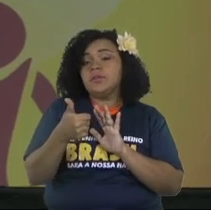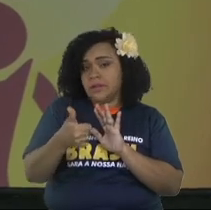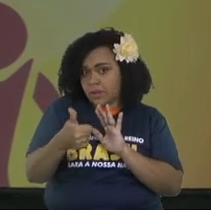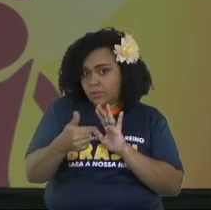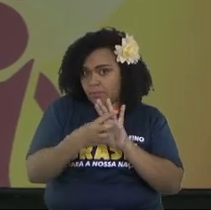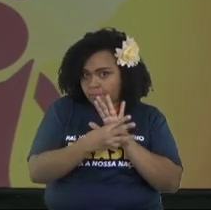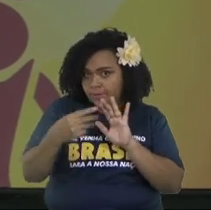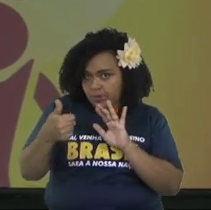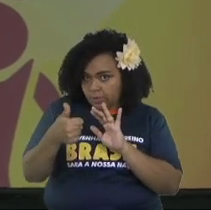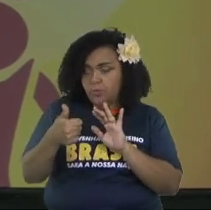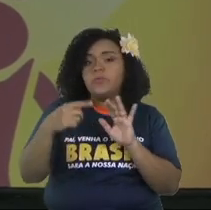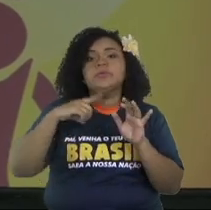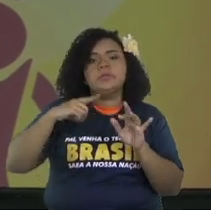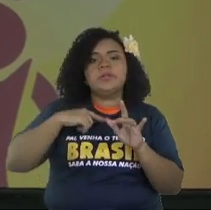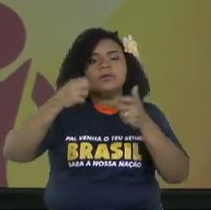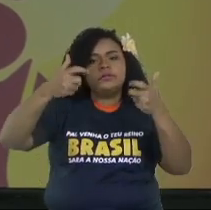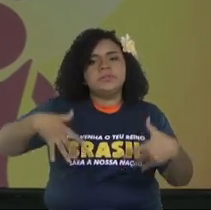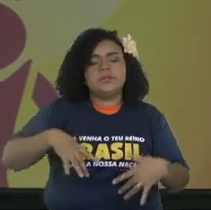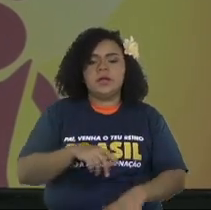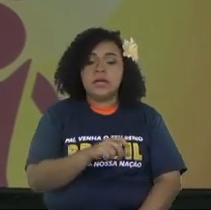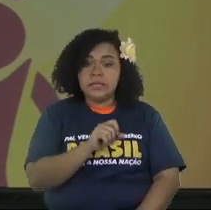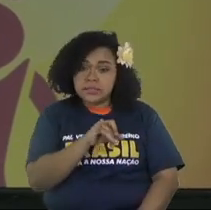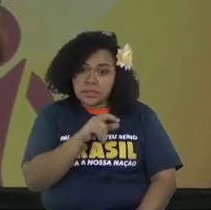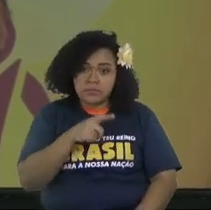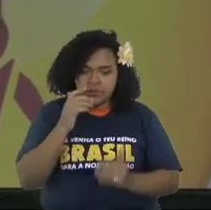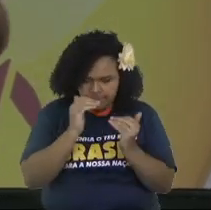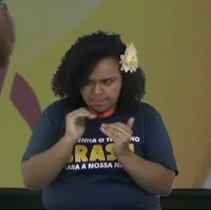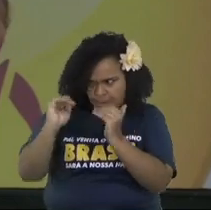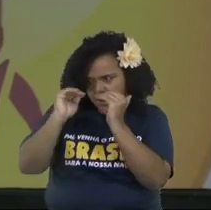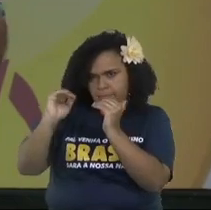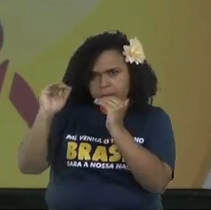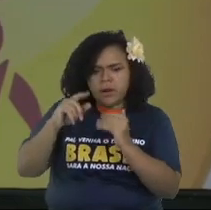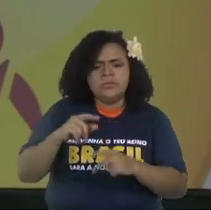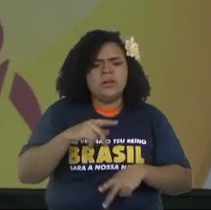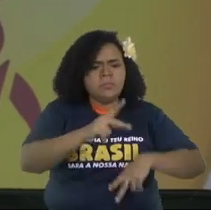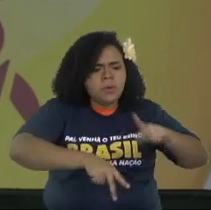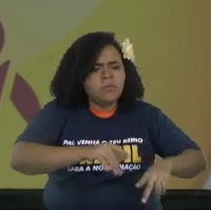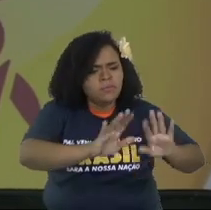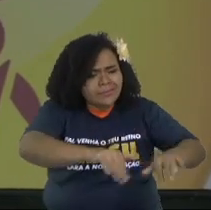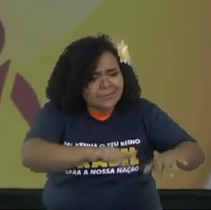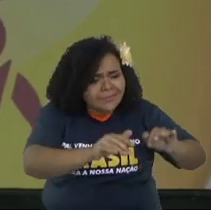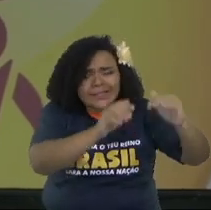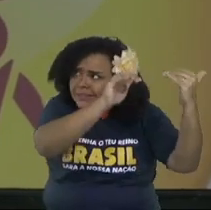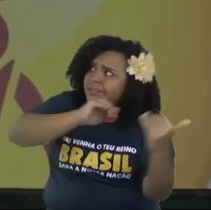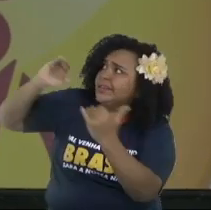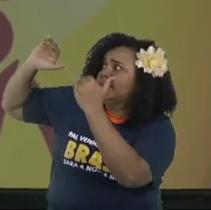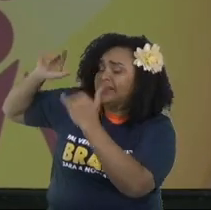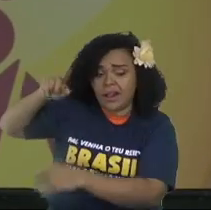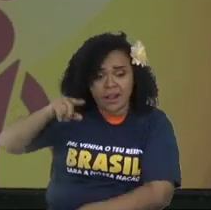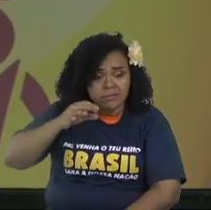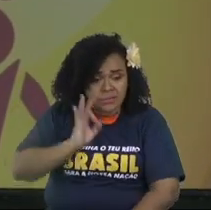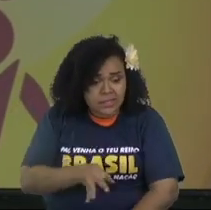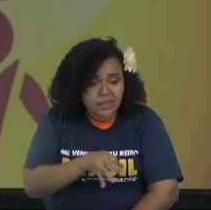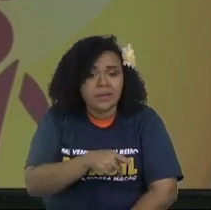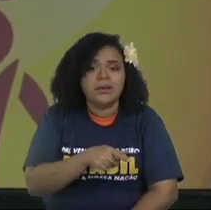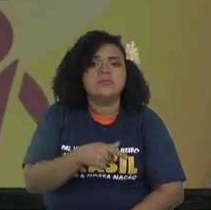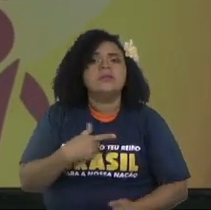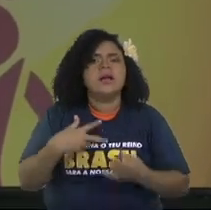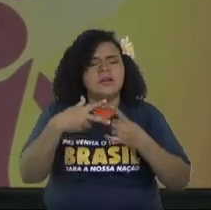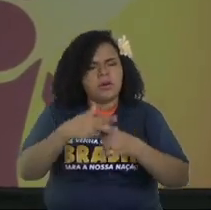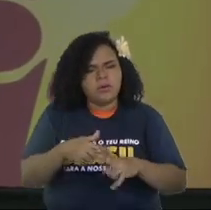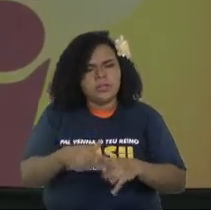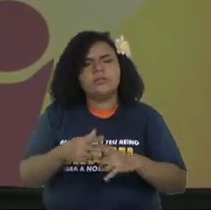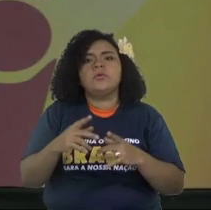the king Hezekiah he decided that he would obey God's commandments and he fought to